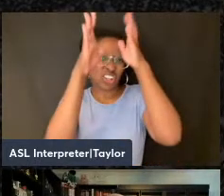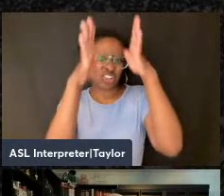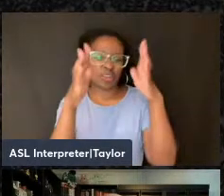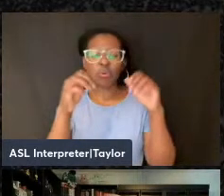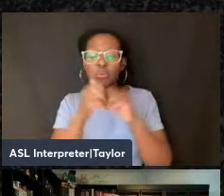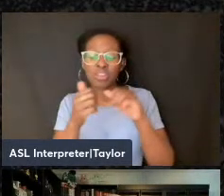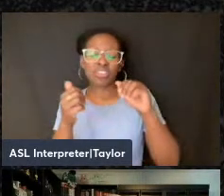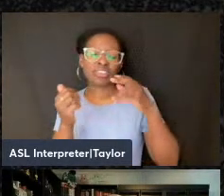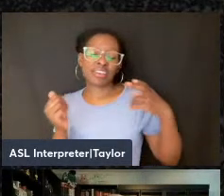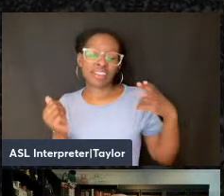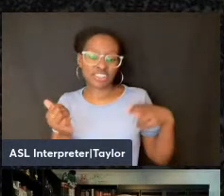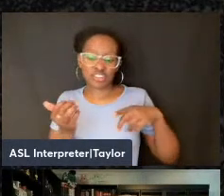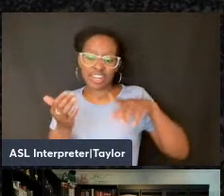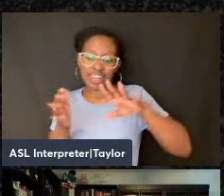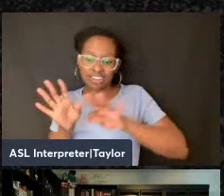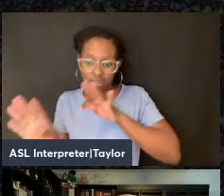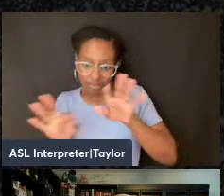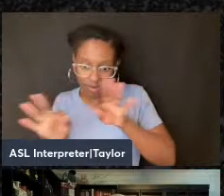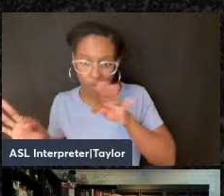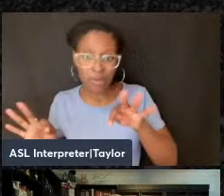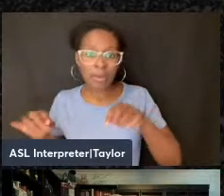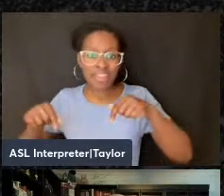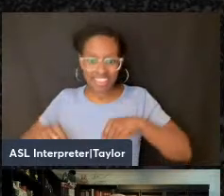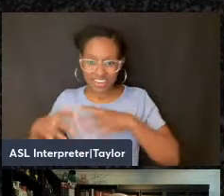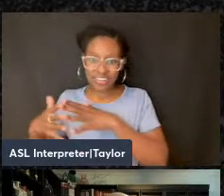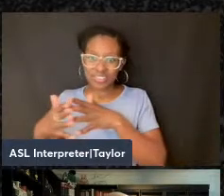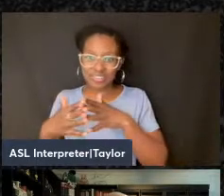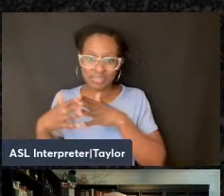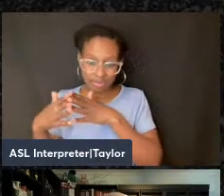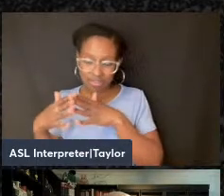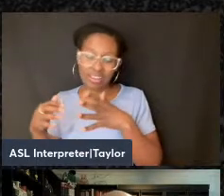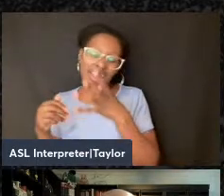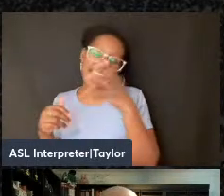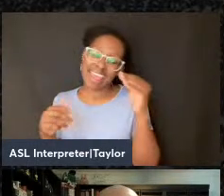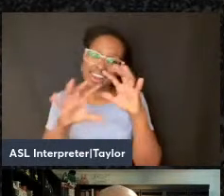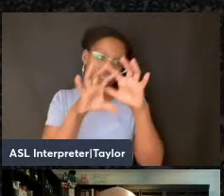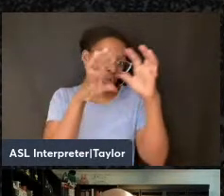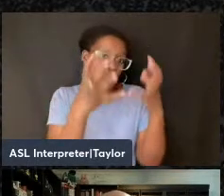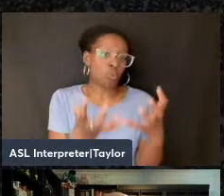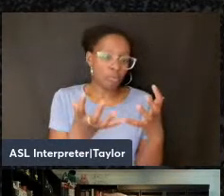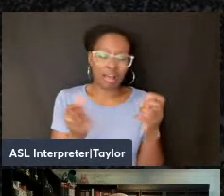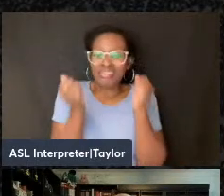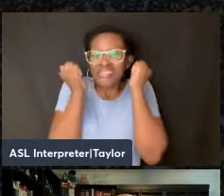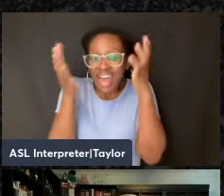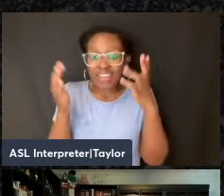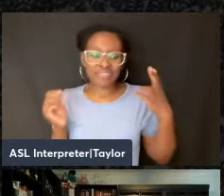Jewish anarchism in the US and globally. Much of that history